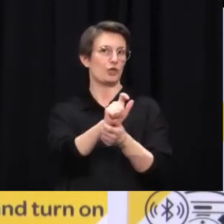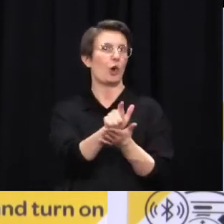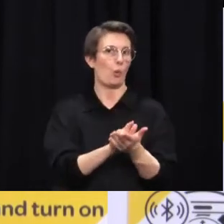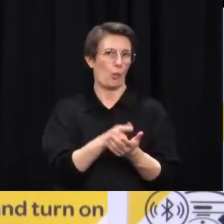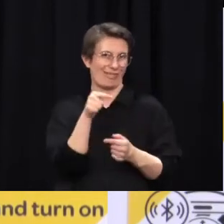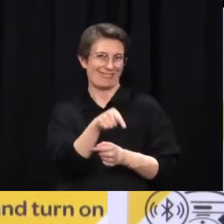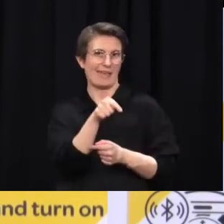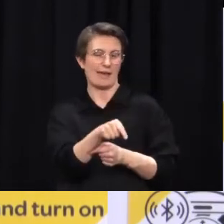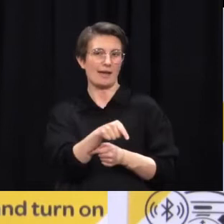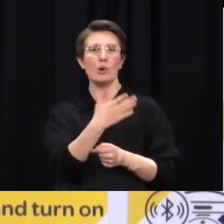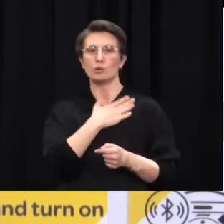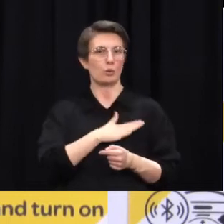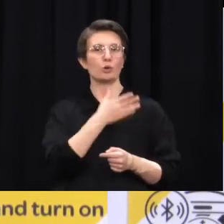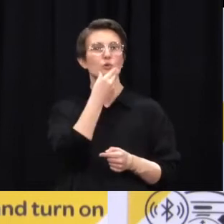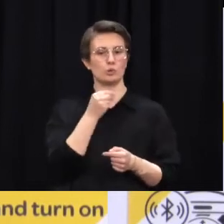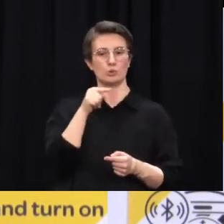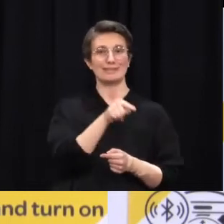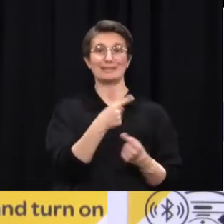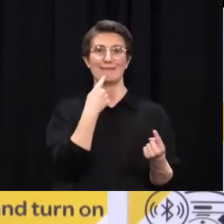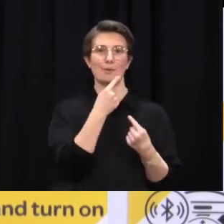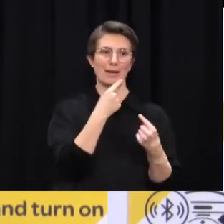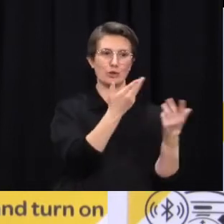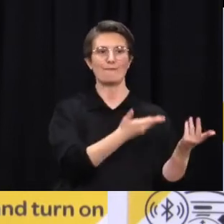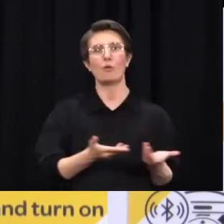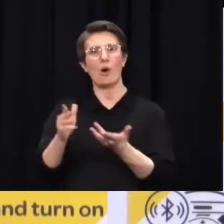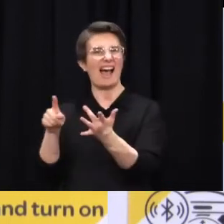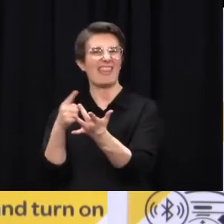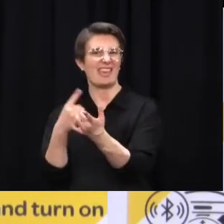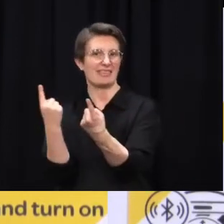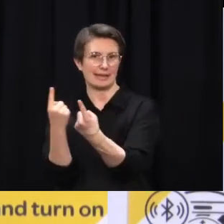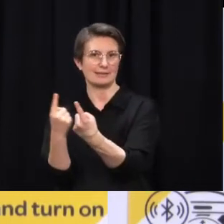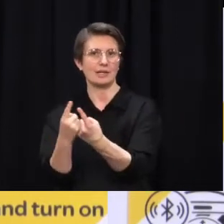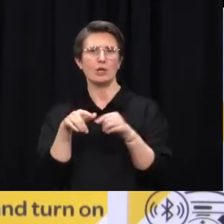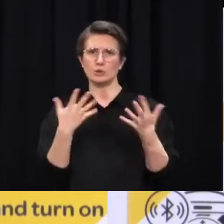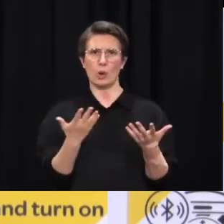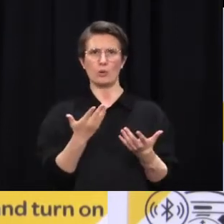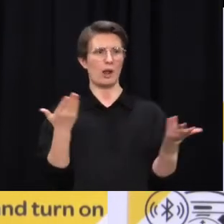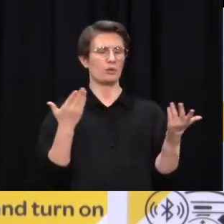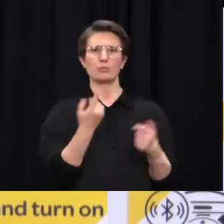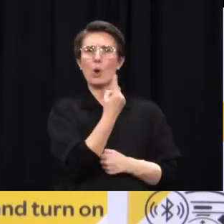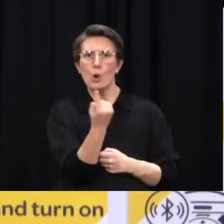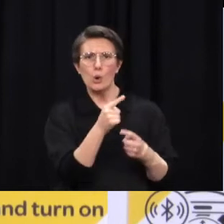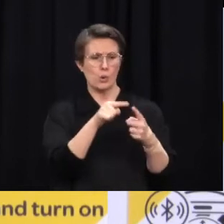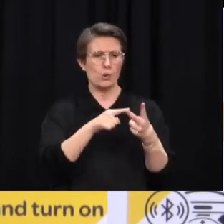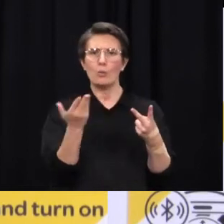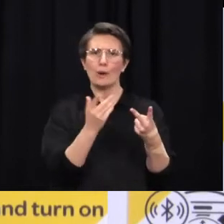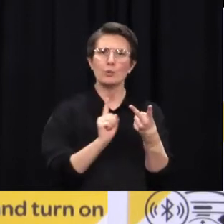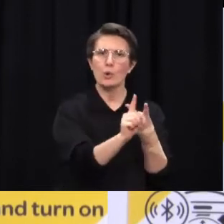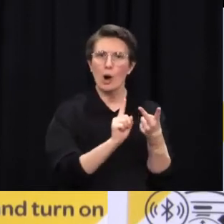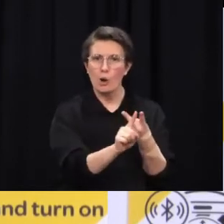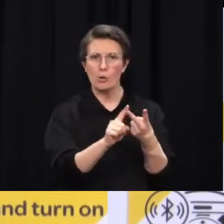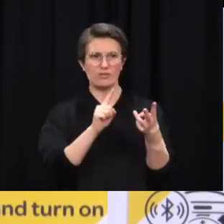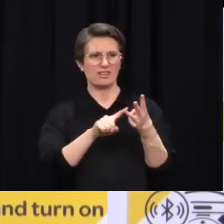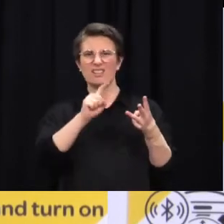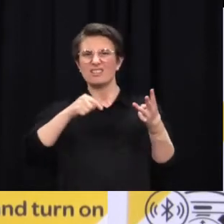envisage it being used for any other purpose than contact tracing. That is the purpose for which it is collected. We would not envisage it being used for any other purpose.